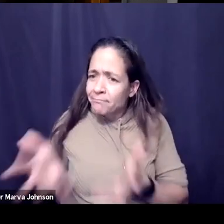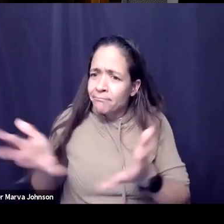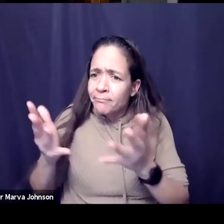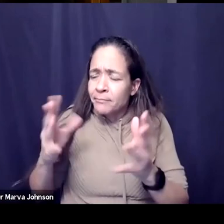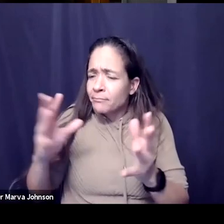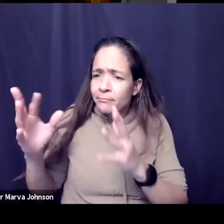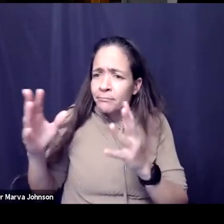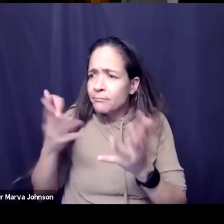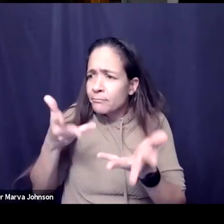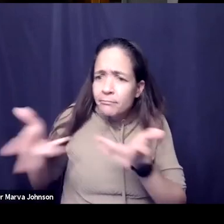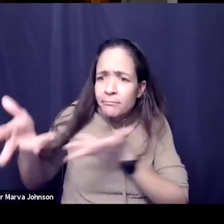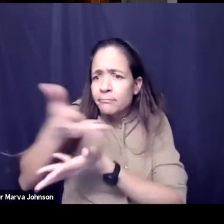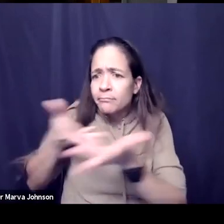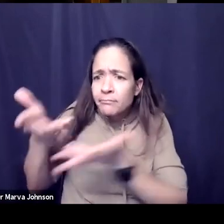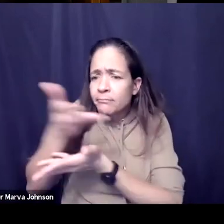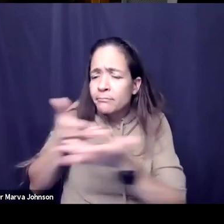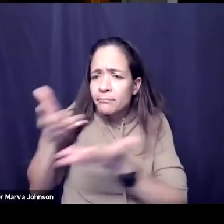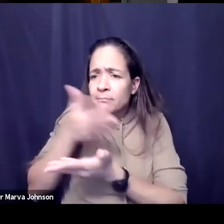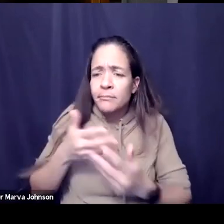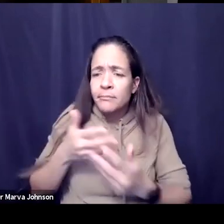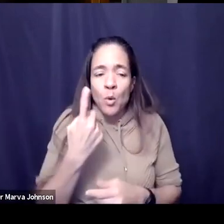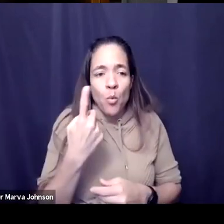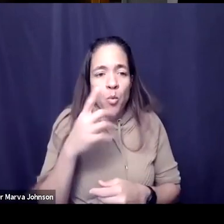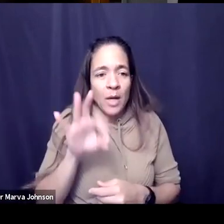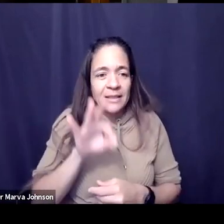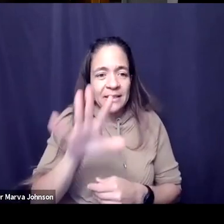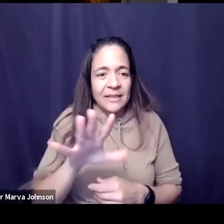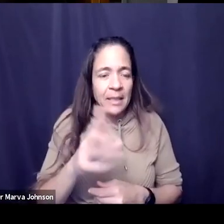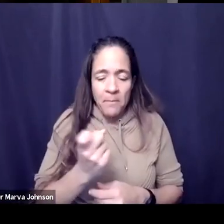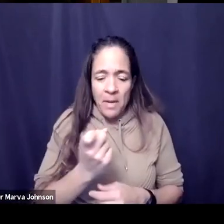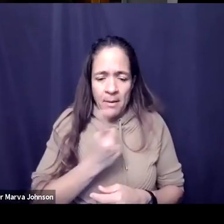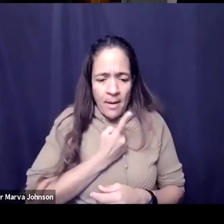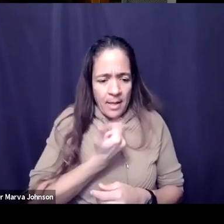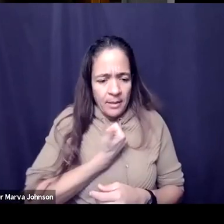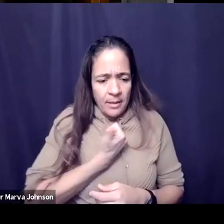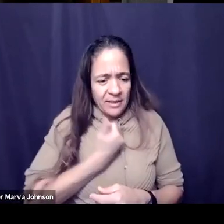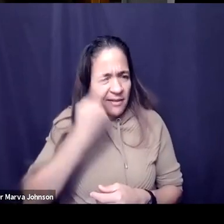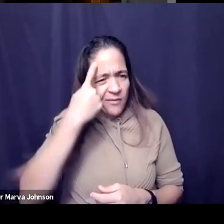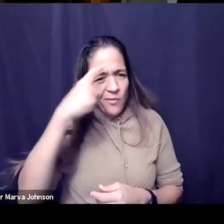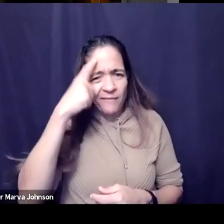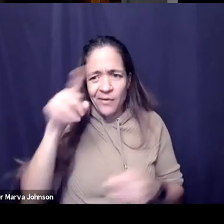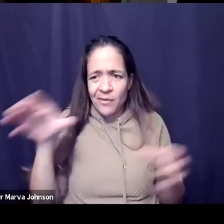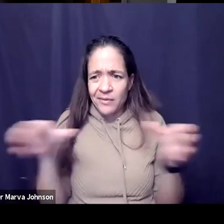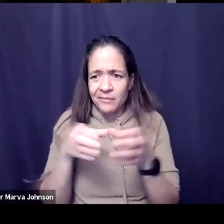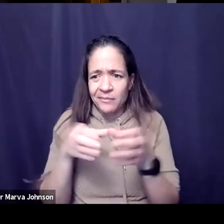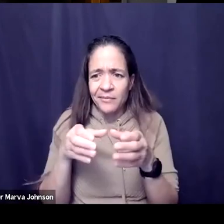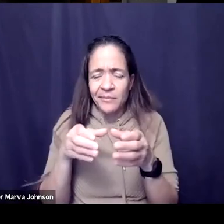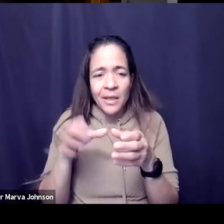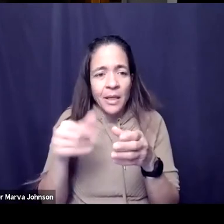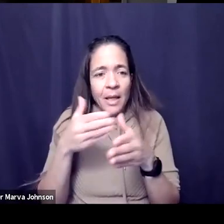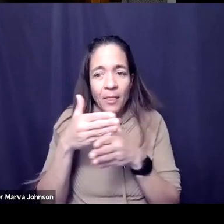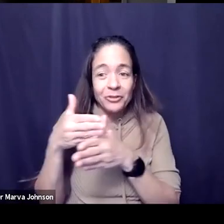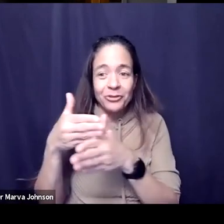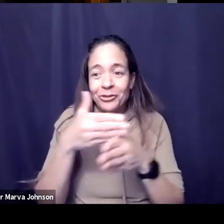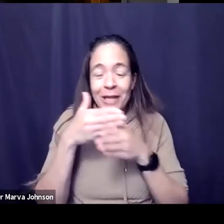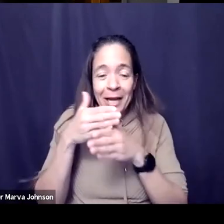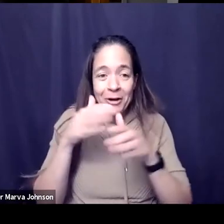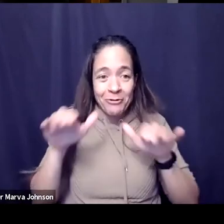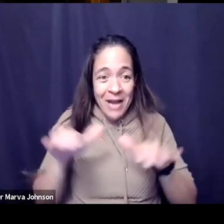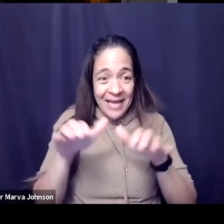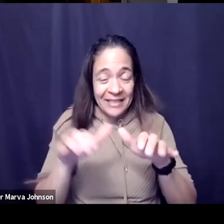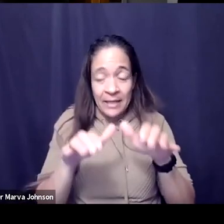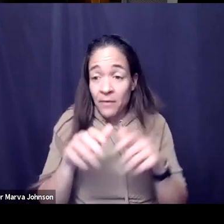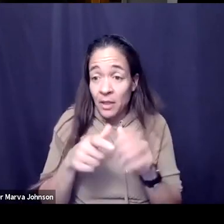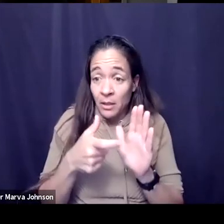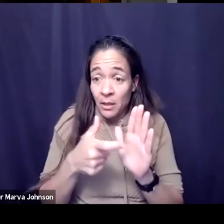online communities is asking yourself you know what are we actually doing together what is the shared activity that is here and this doesn't have to look